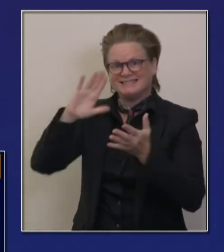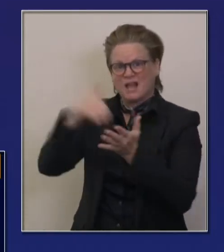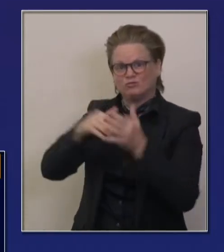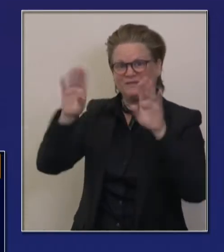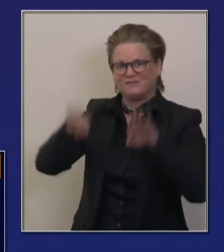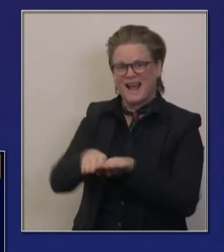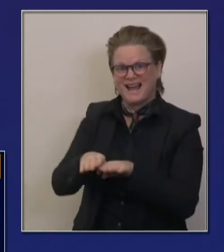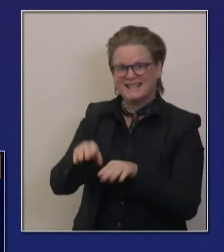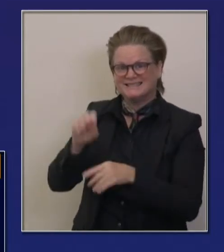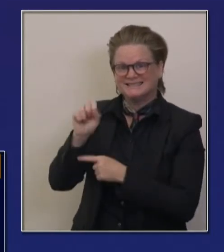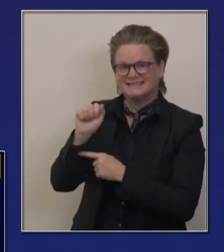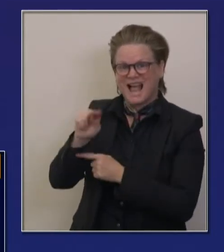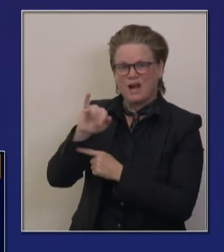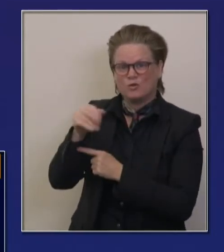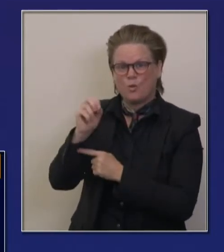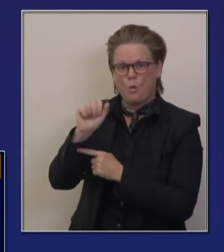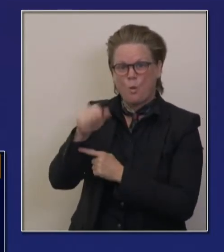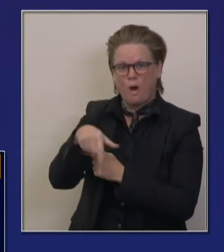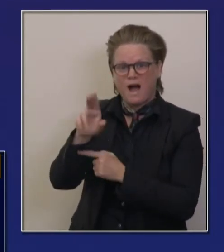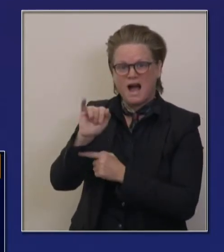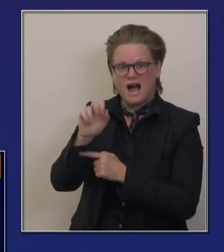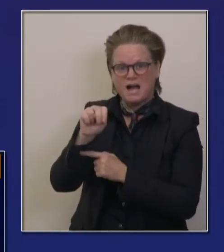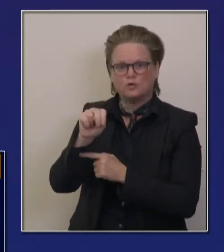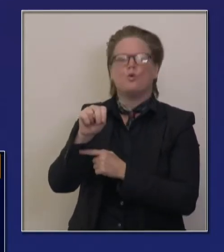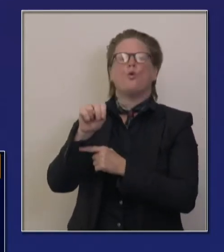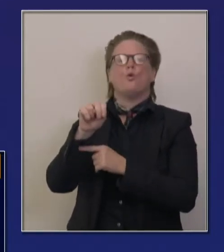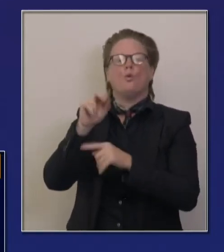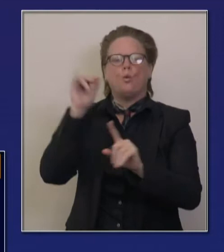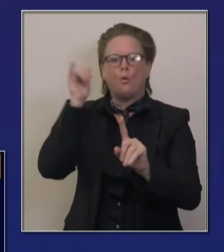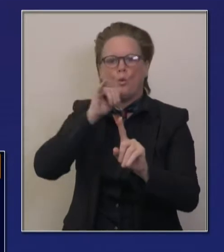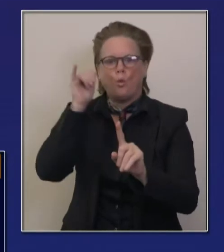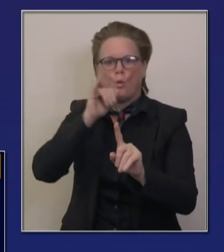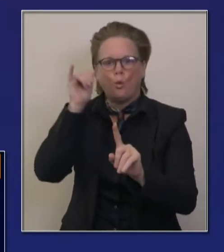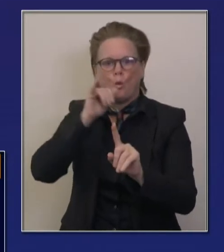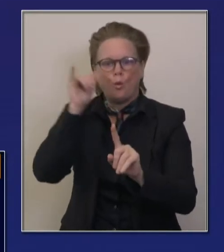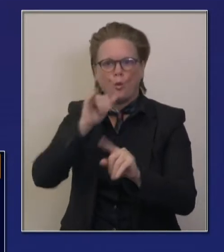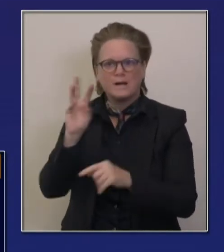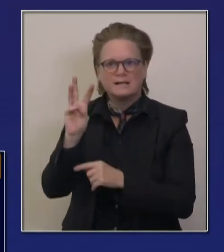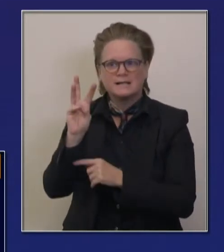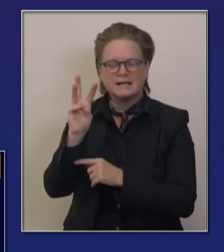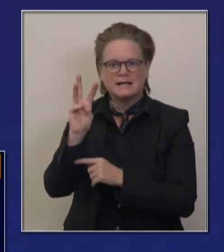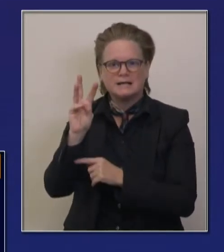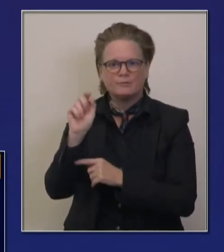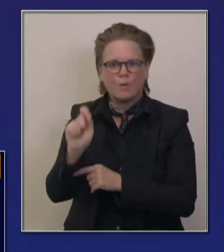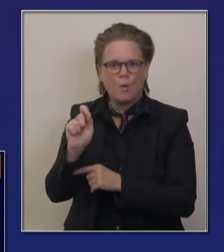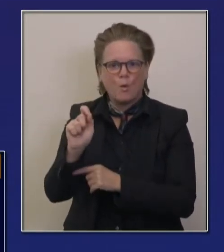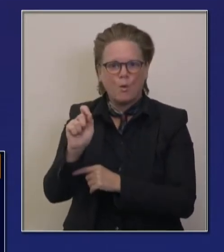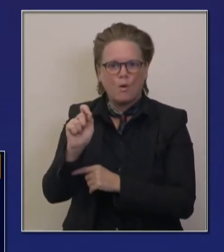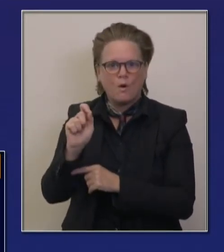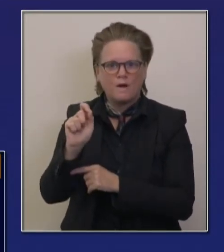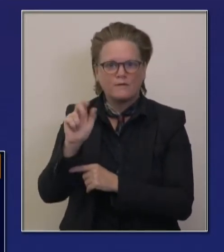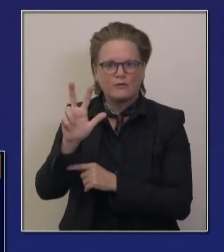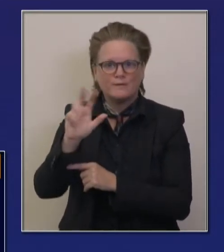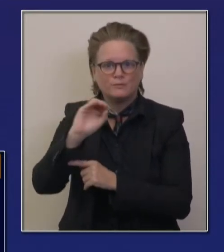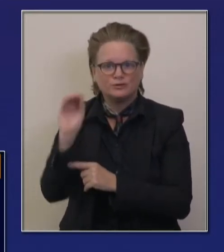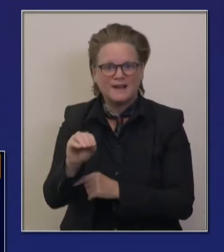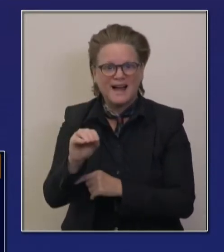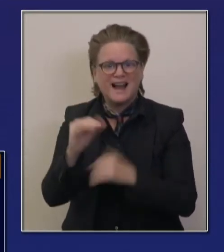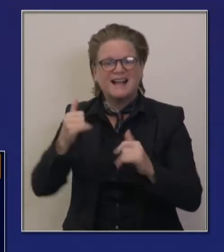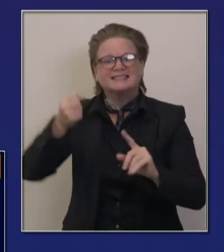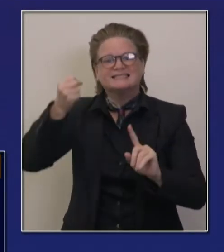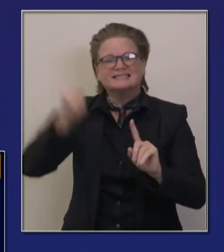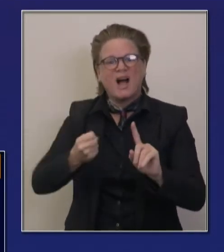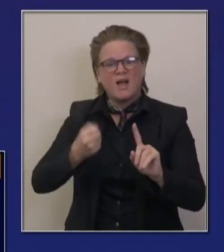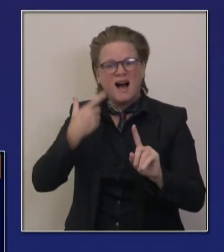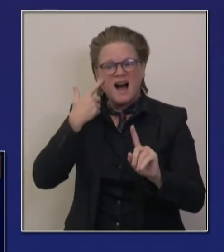California, the most populous part of the state, 10.9% current capacity. So that's where we are